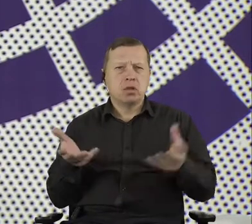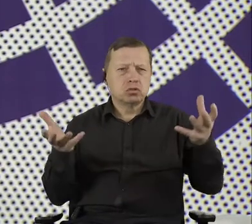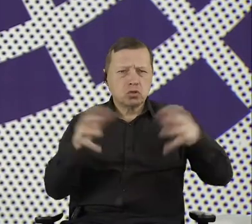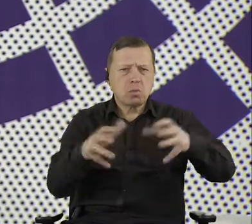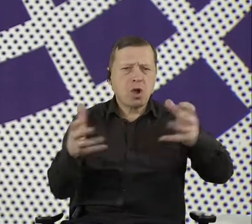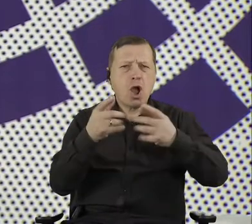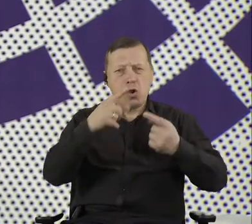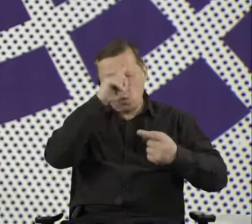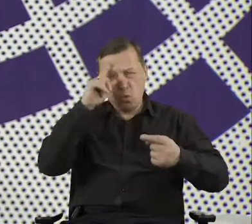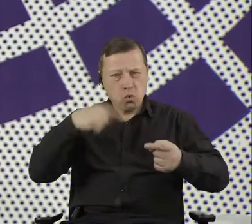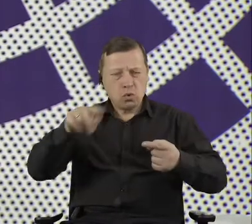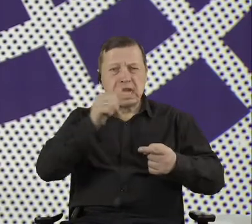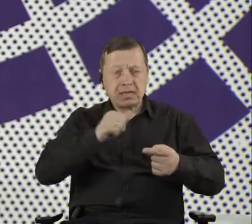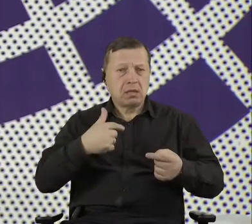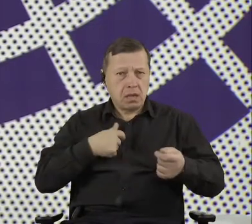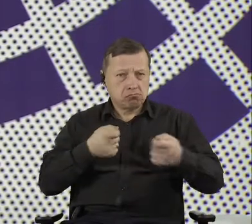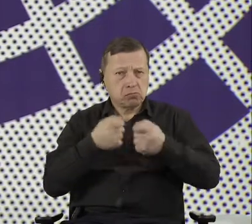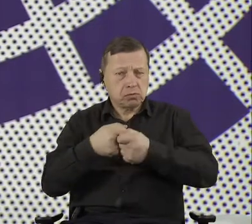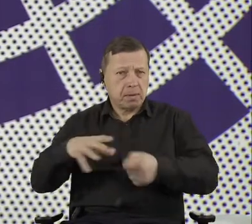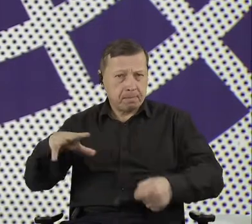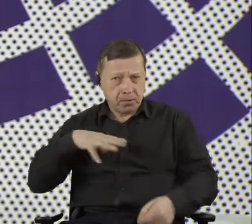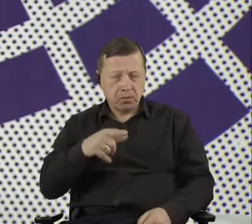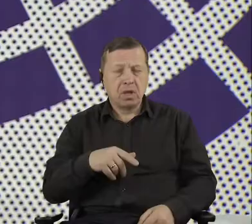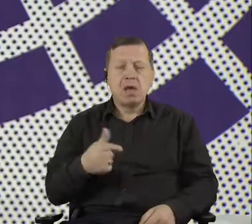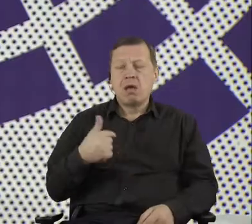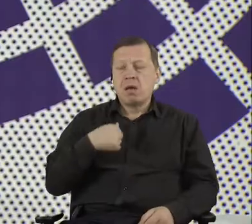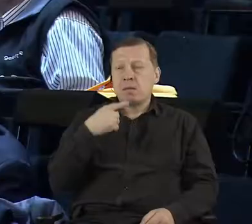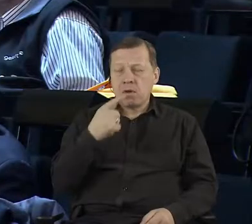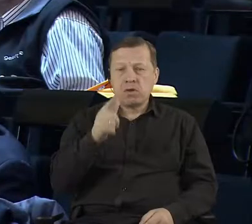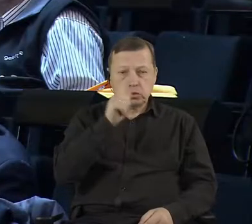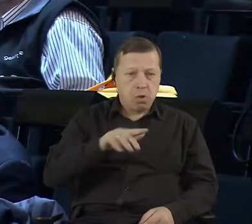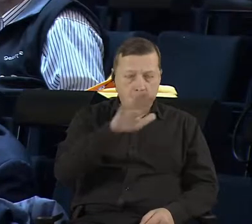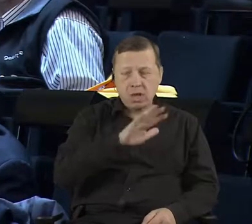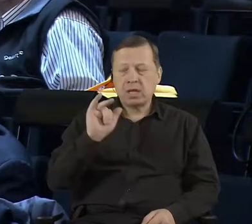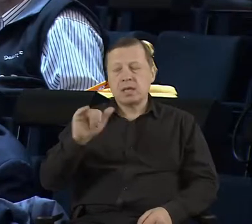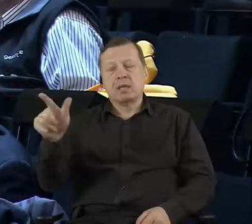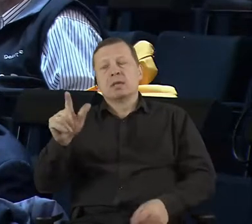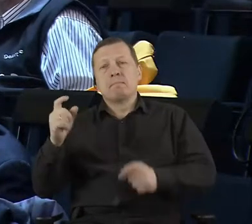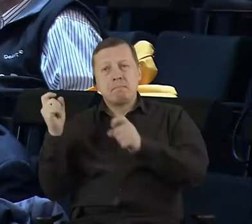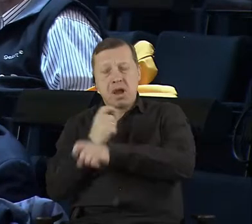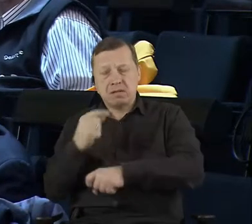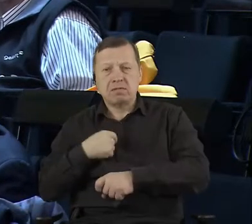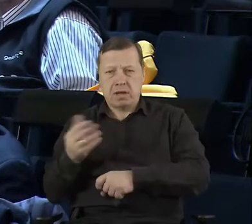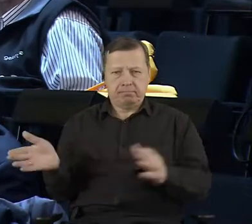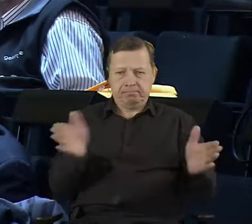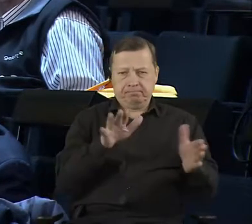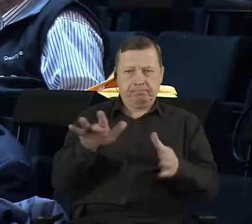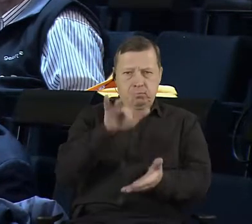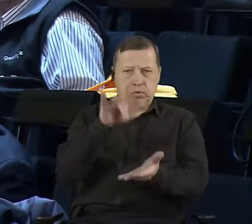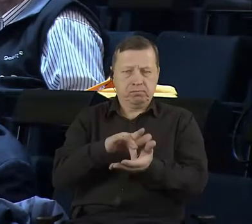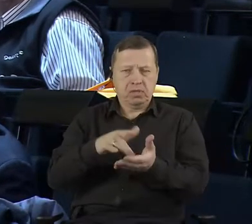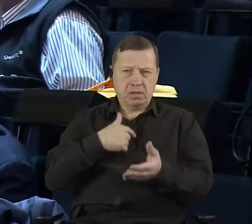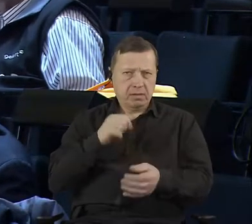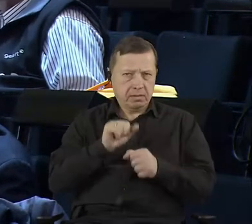kind of in between civil and public sector. And yeah, I'm a fan of deliberations and deliberative democracy